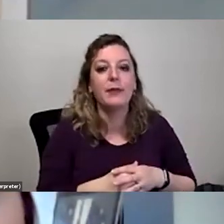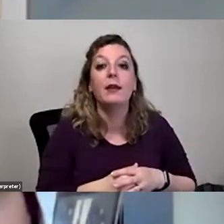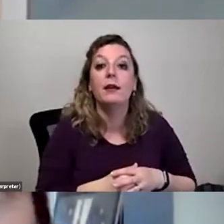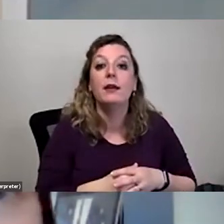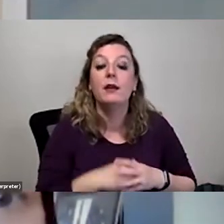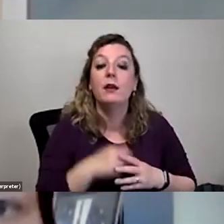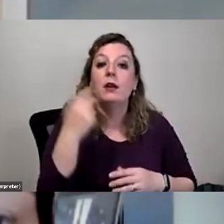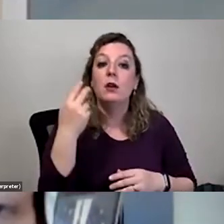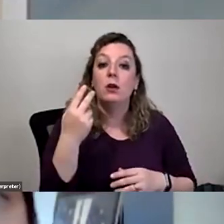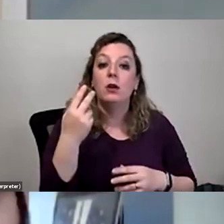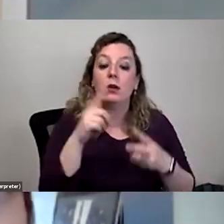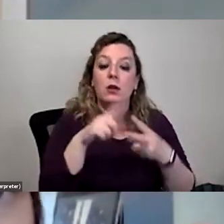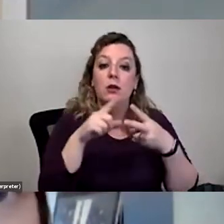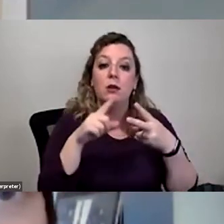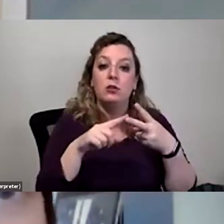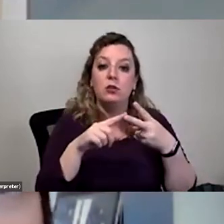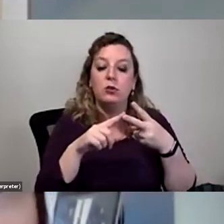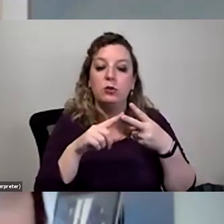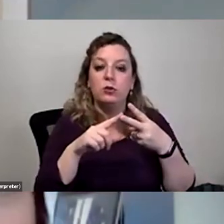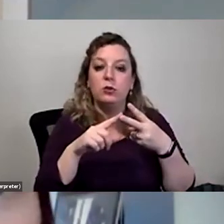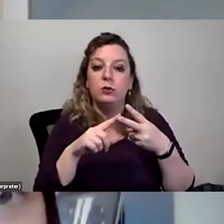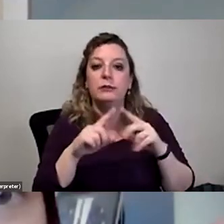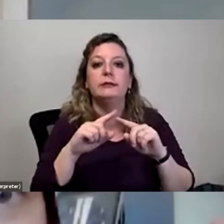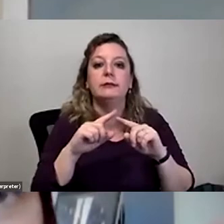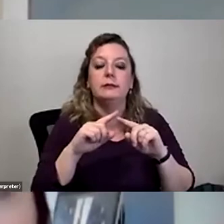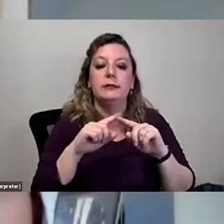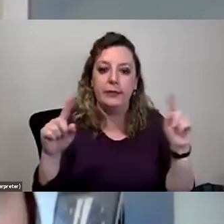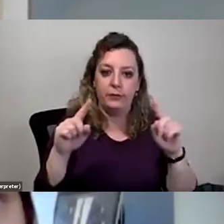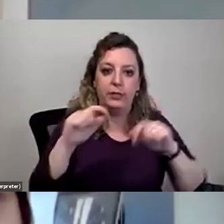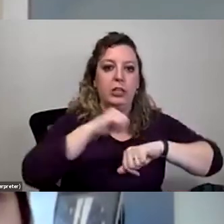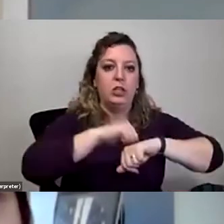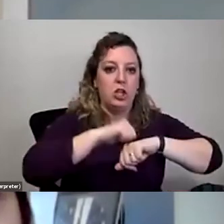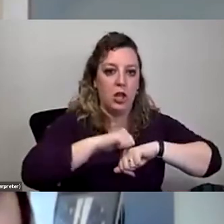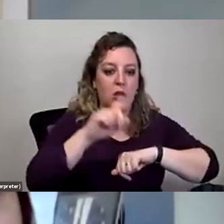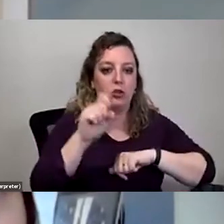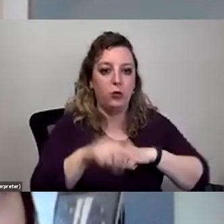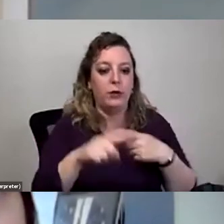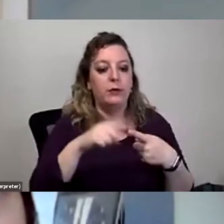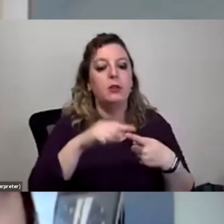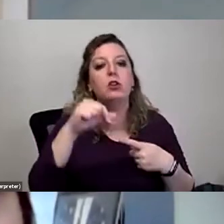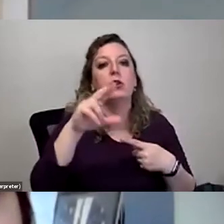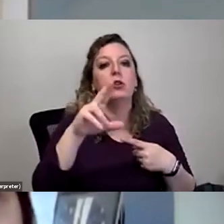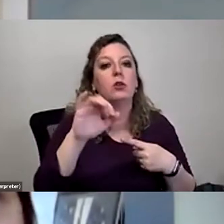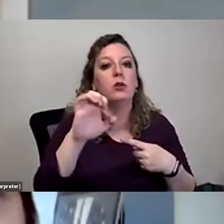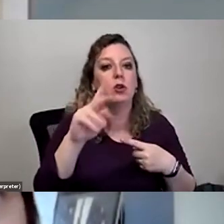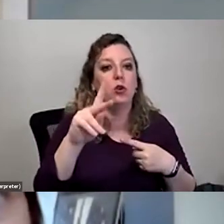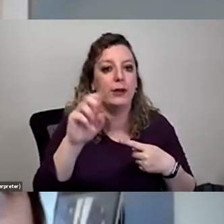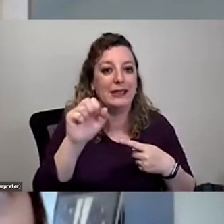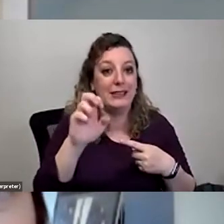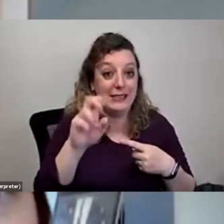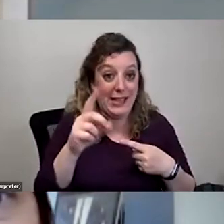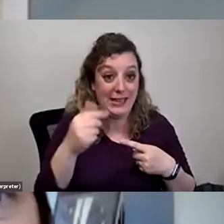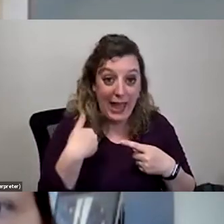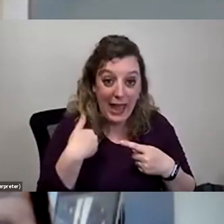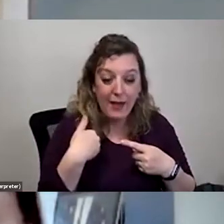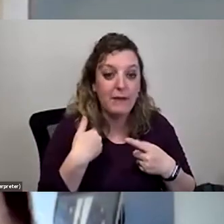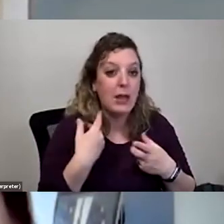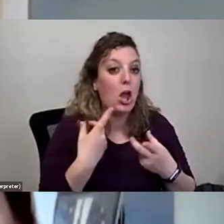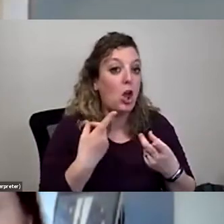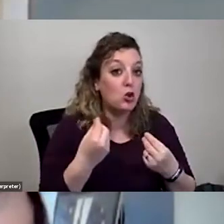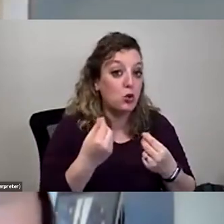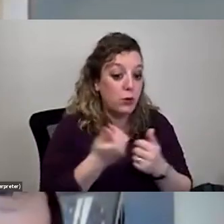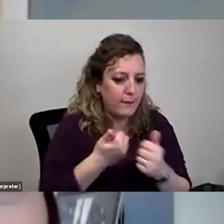do have two, there's two kind of different geology questions. One, quicksand. Is it there? How to avoid it? Two,